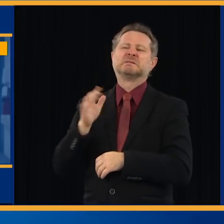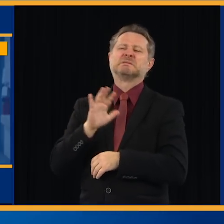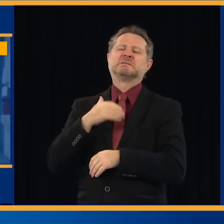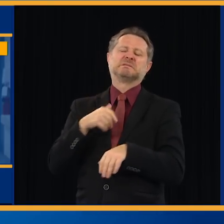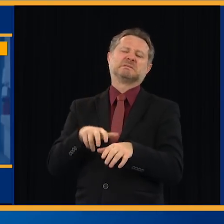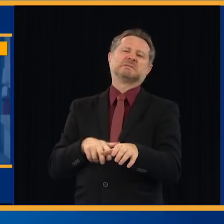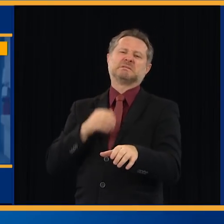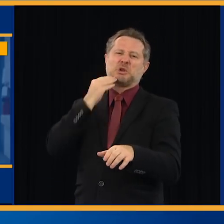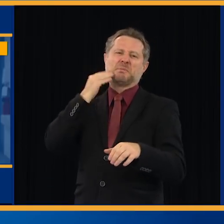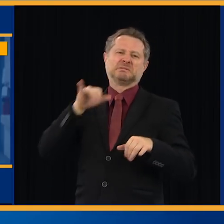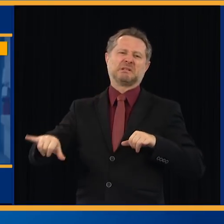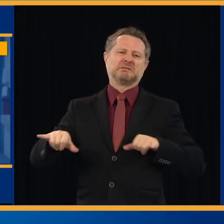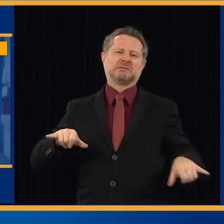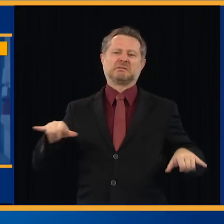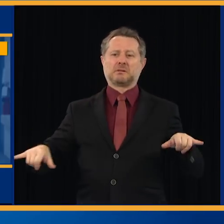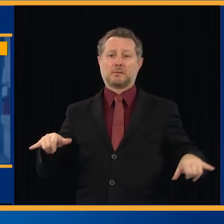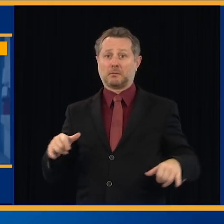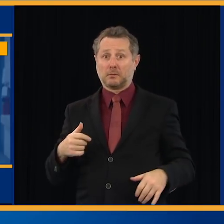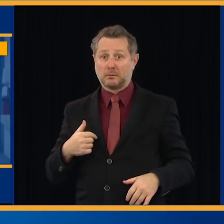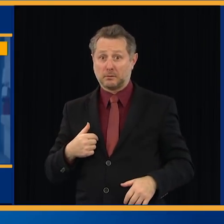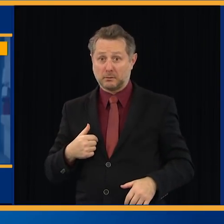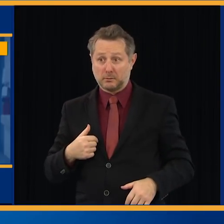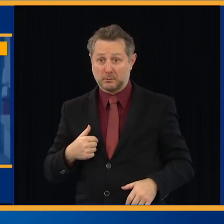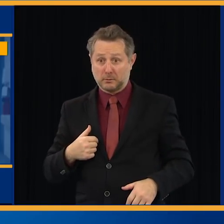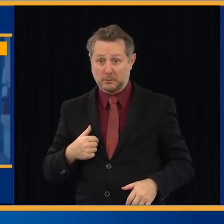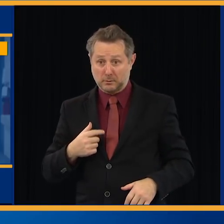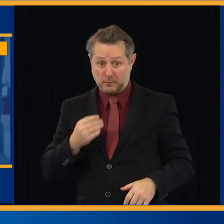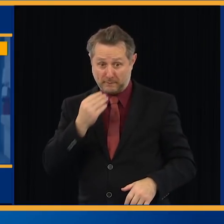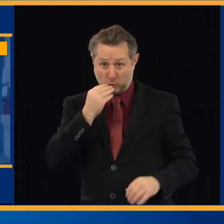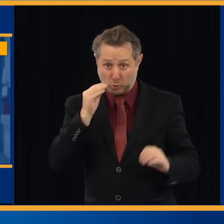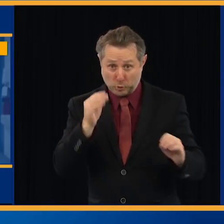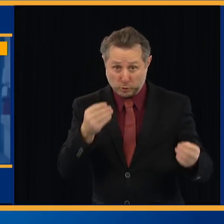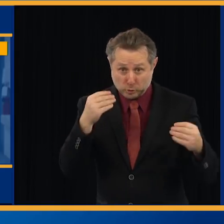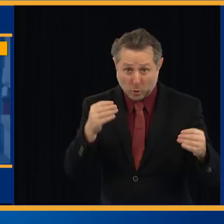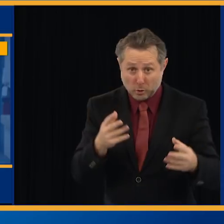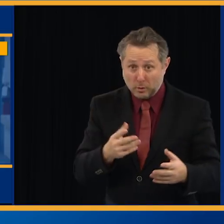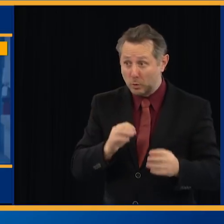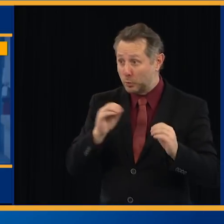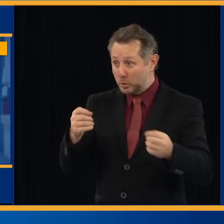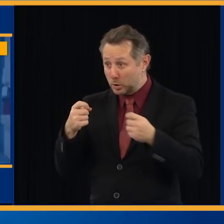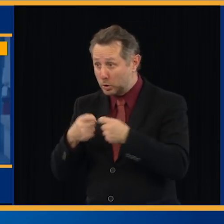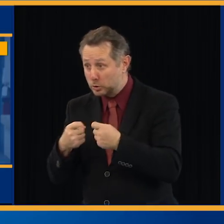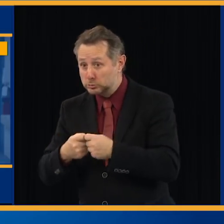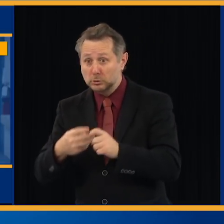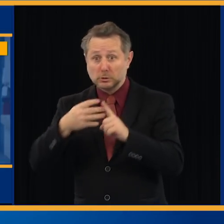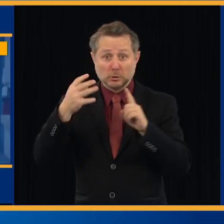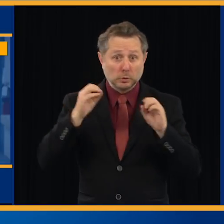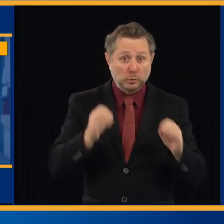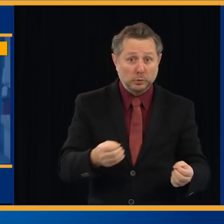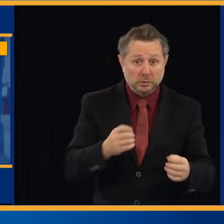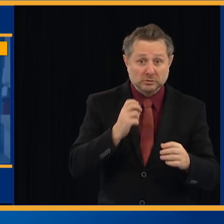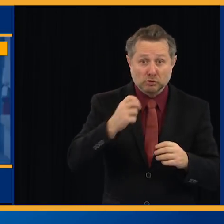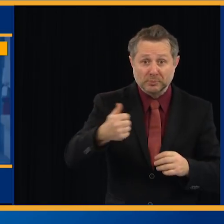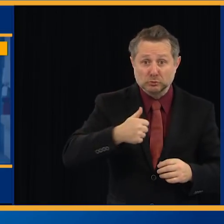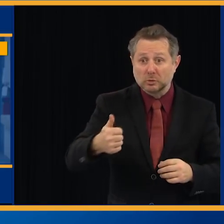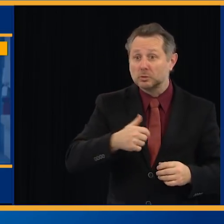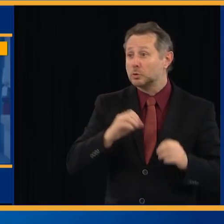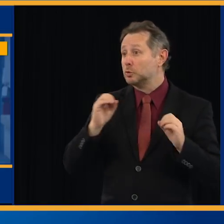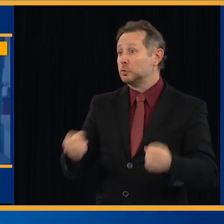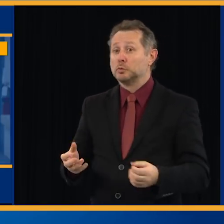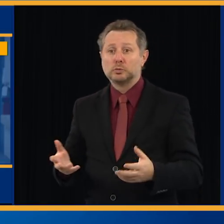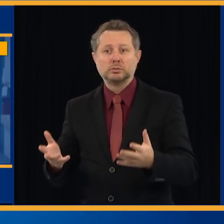You don't have food. You don't have power. You don't have transportation. You don't have electric.